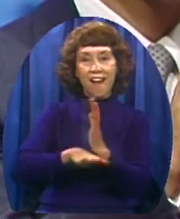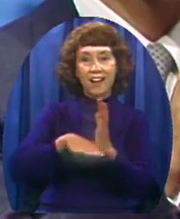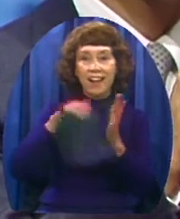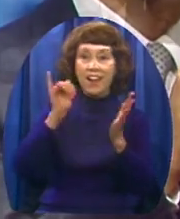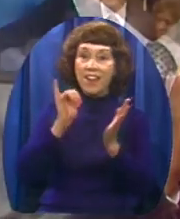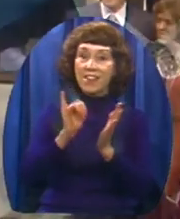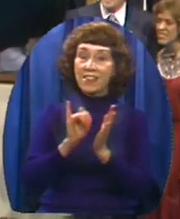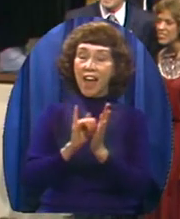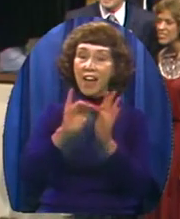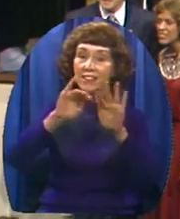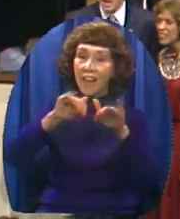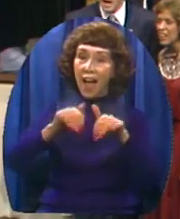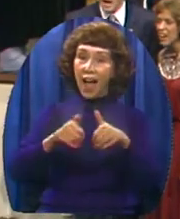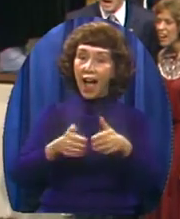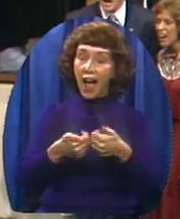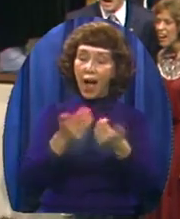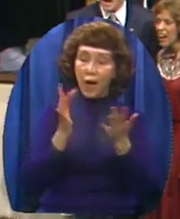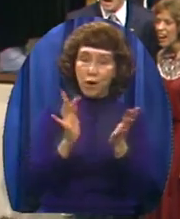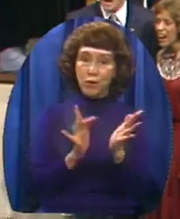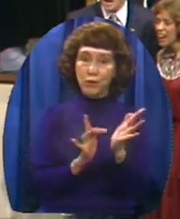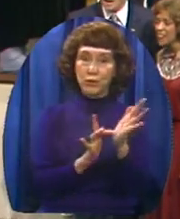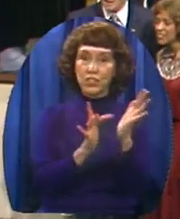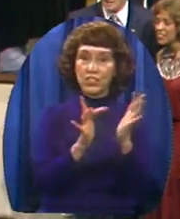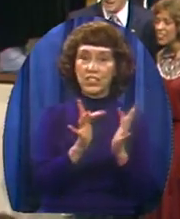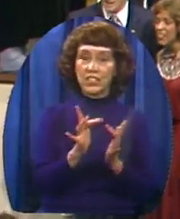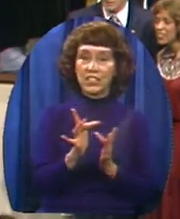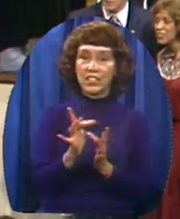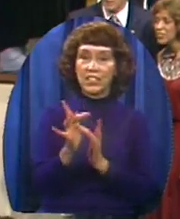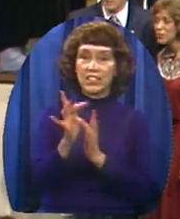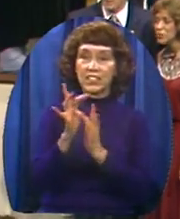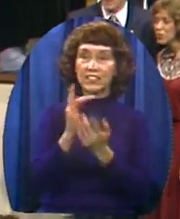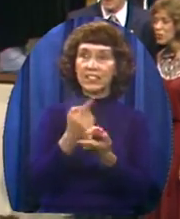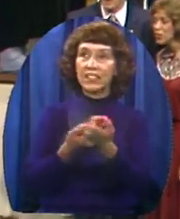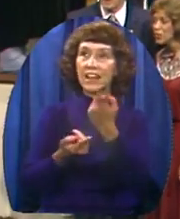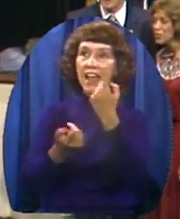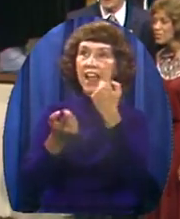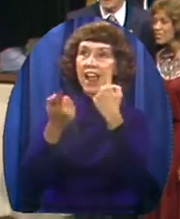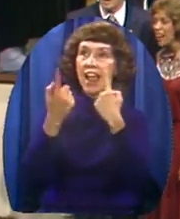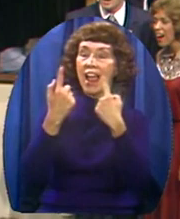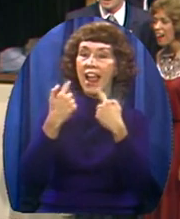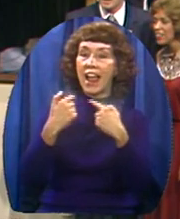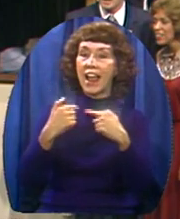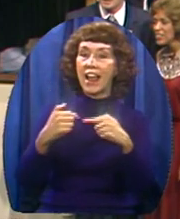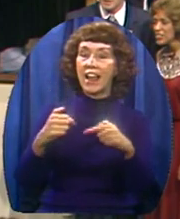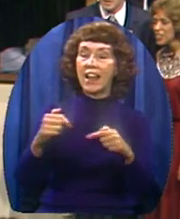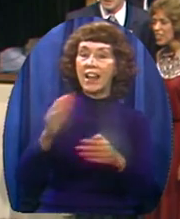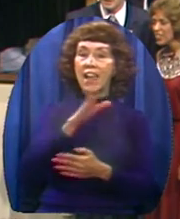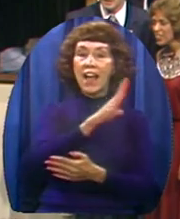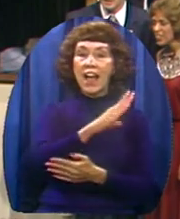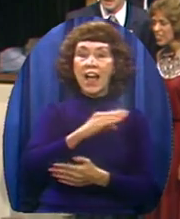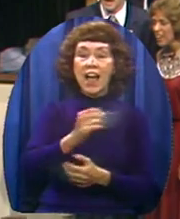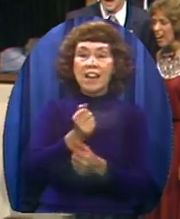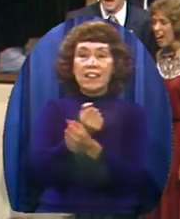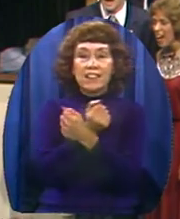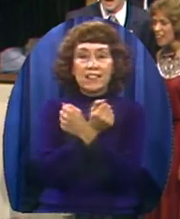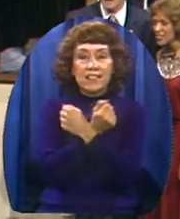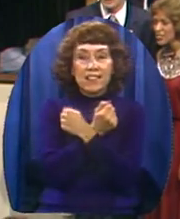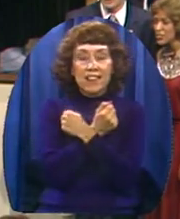Jesus knocked at the world's fine and gently